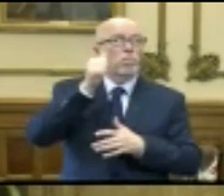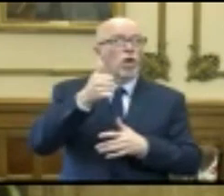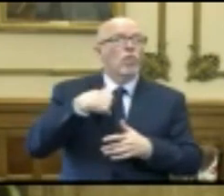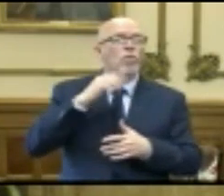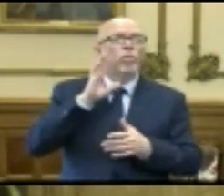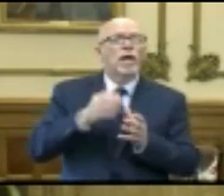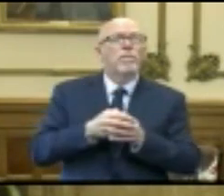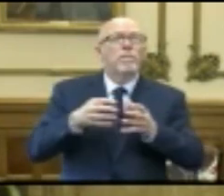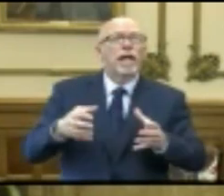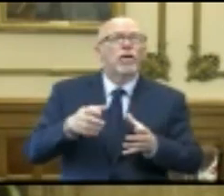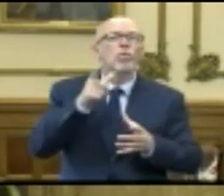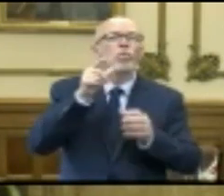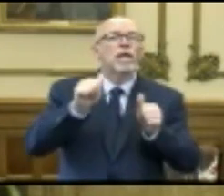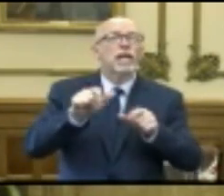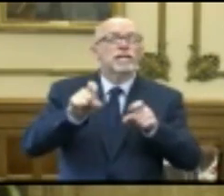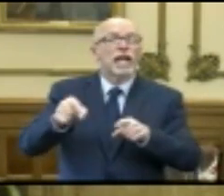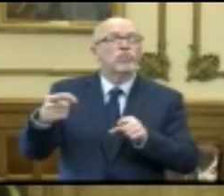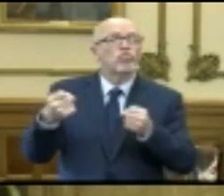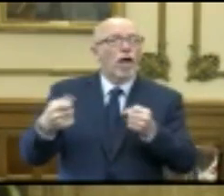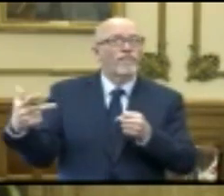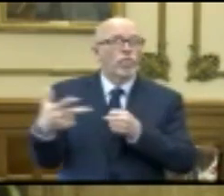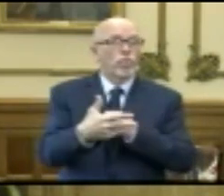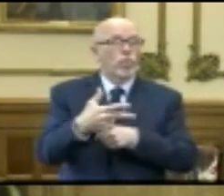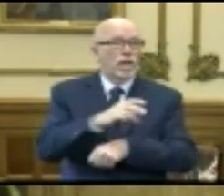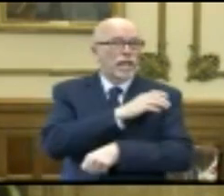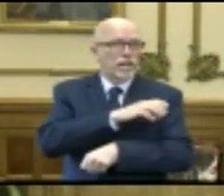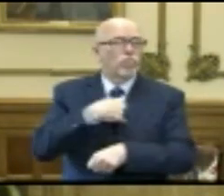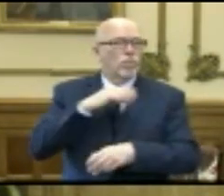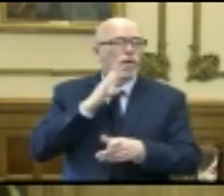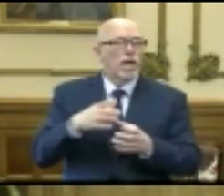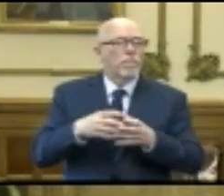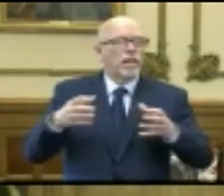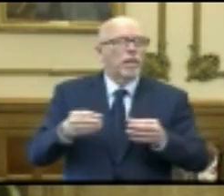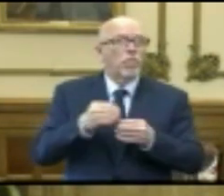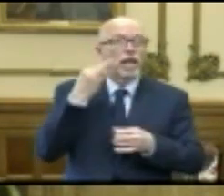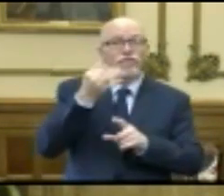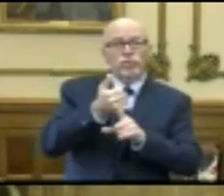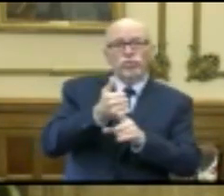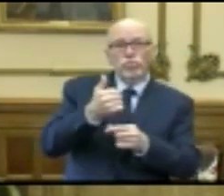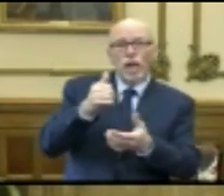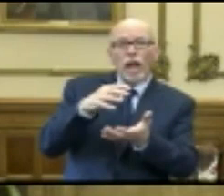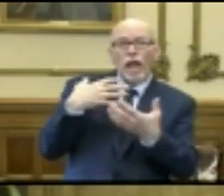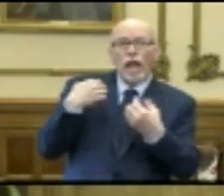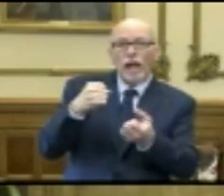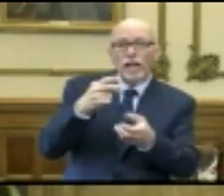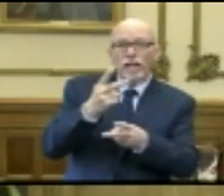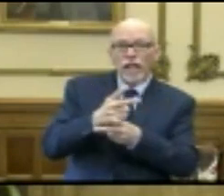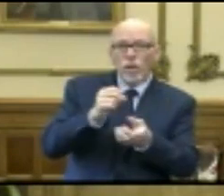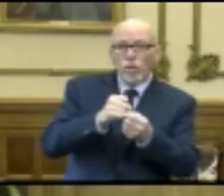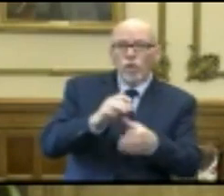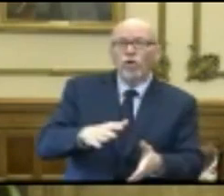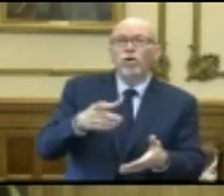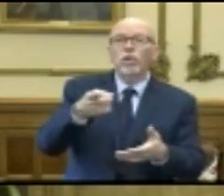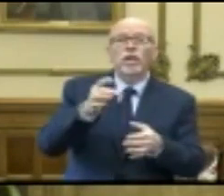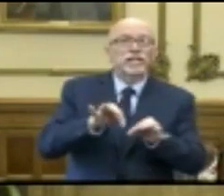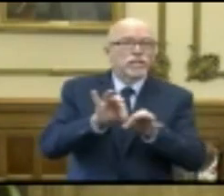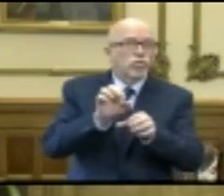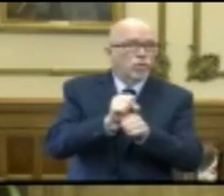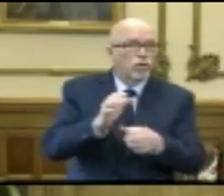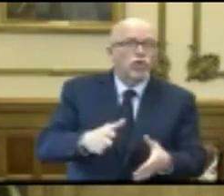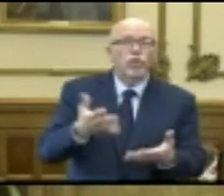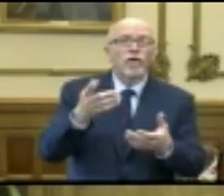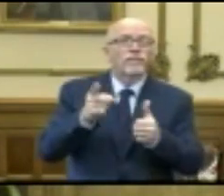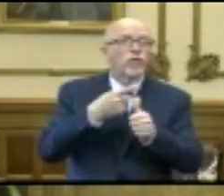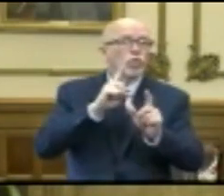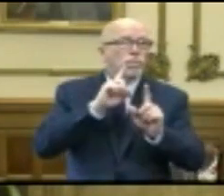who can be tested at our drive-thru clinics. If you're a health care worker, a first responder, or an essential worker, and